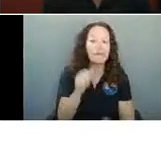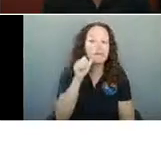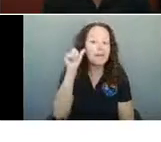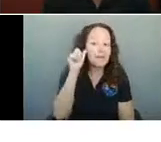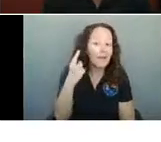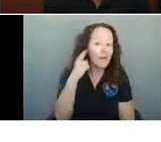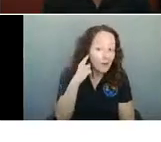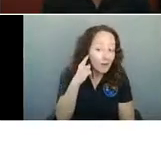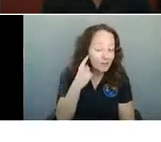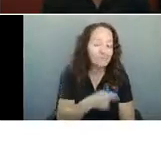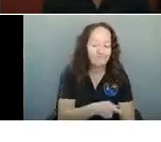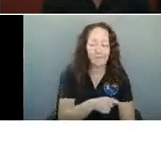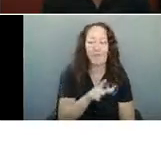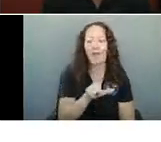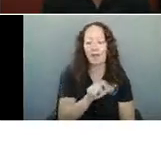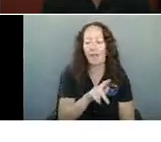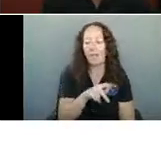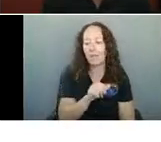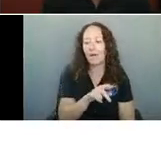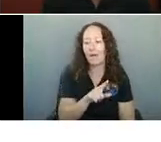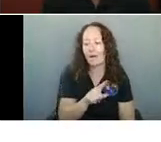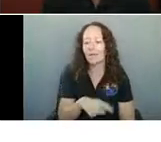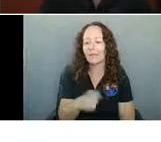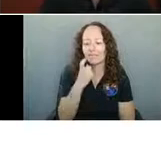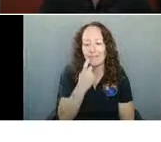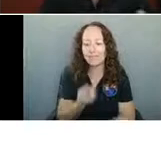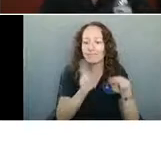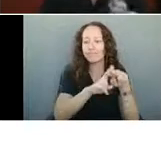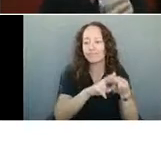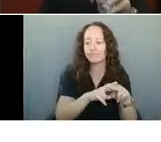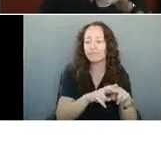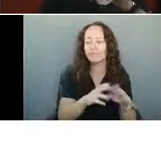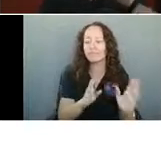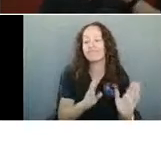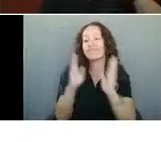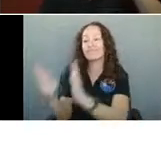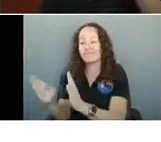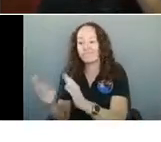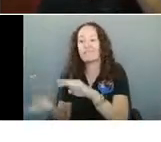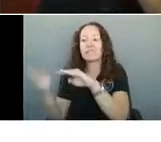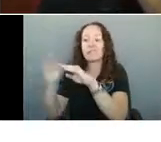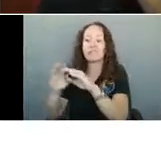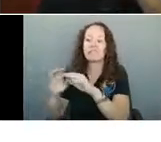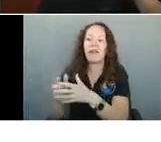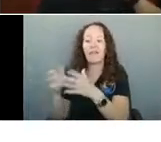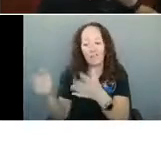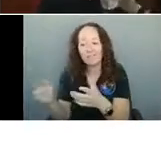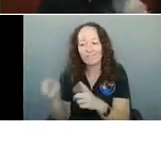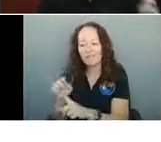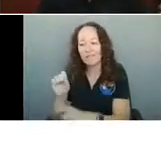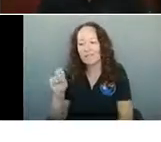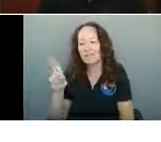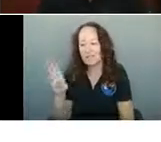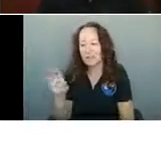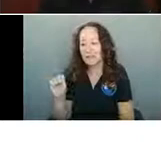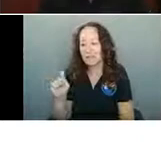spread category, which is not good news for them. They do look at this as a two week average, so they may be able to pull themselves